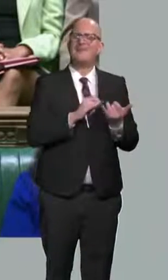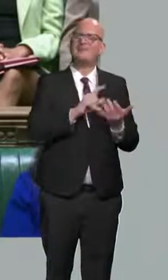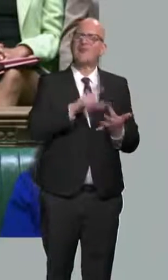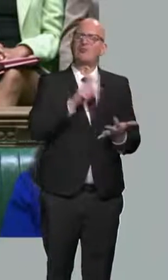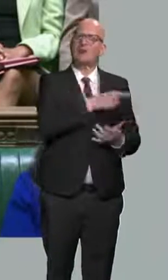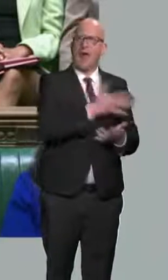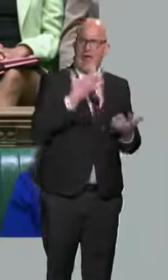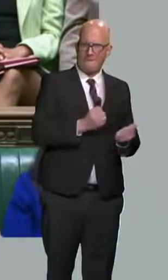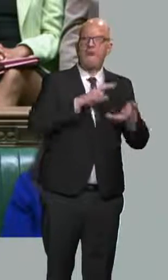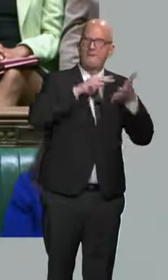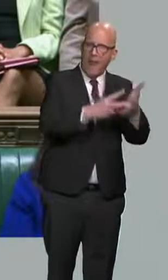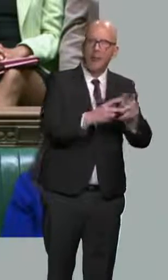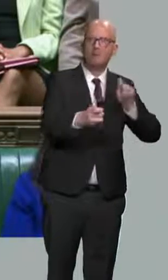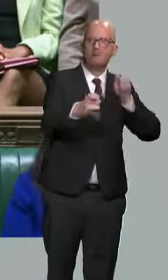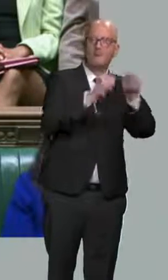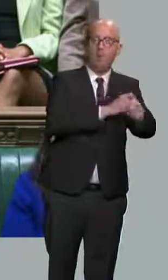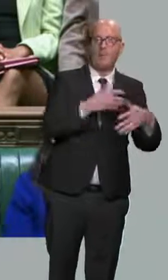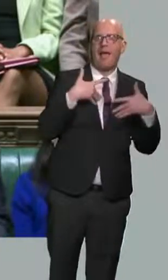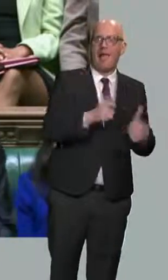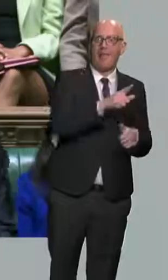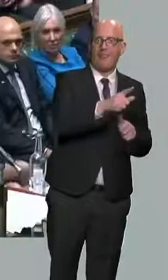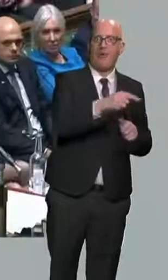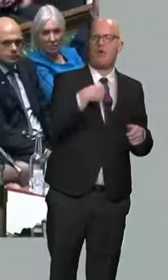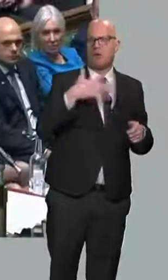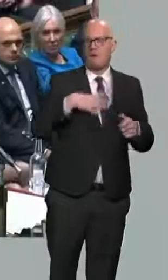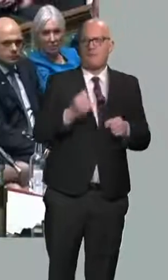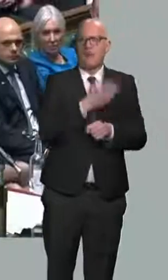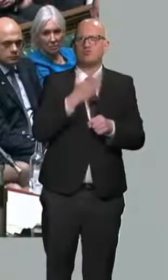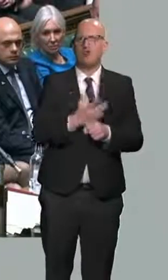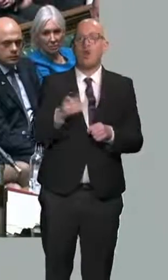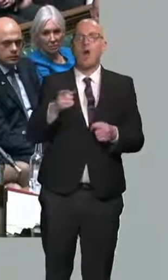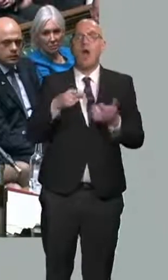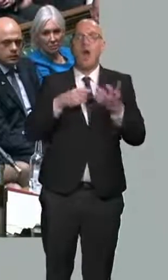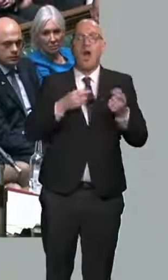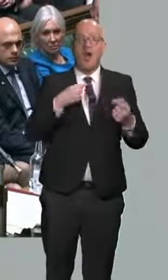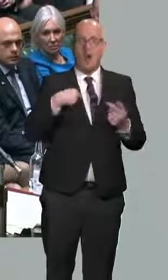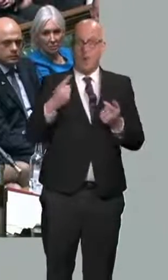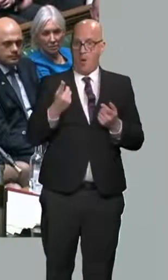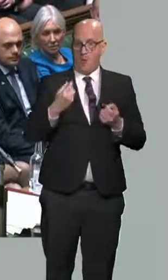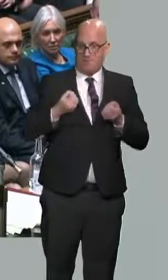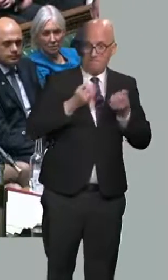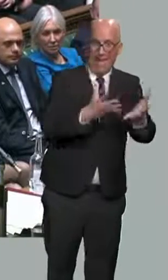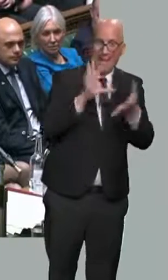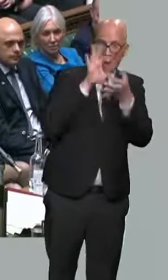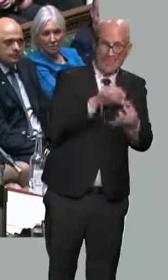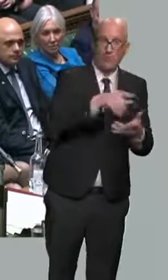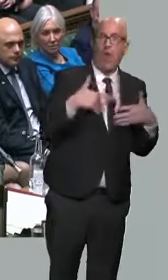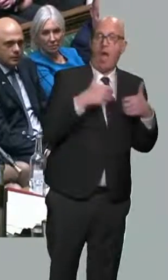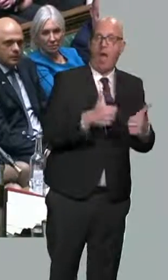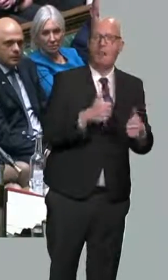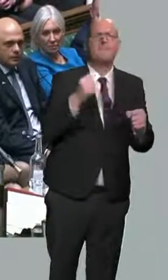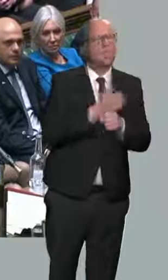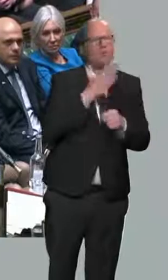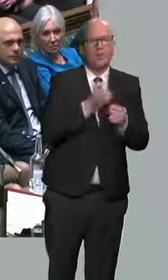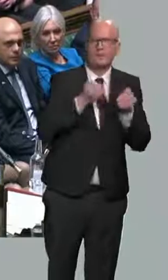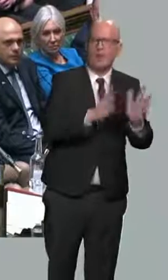health care will ensure every pound of taxpayers' money is well spent. When I said